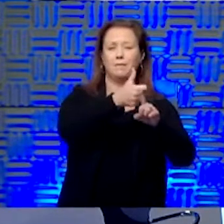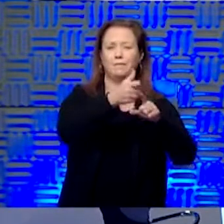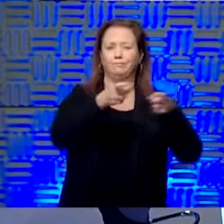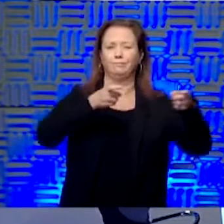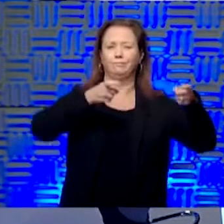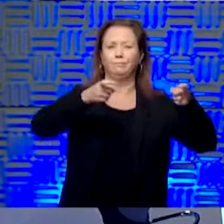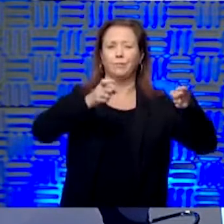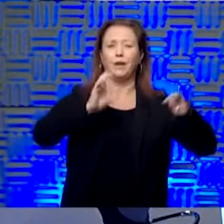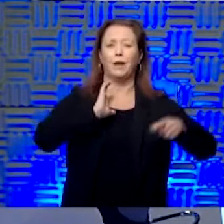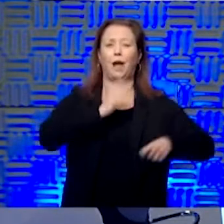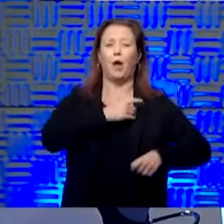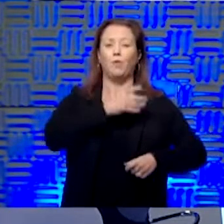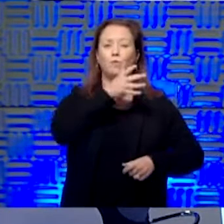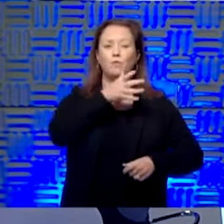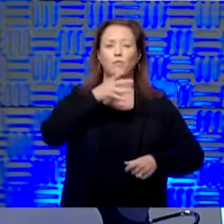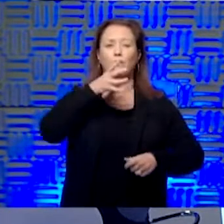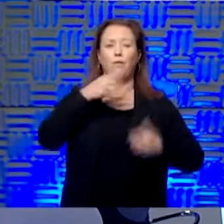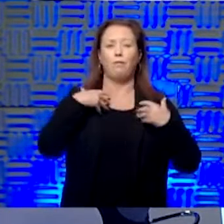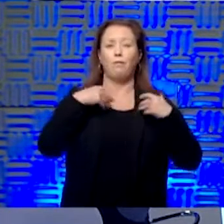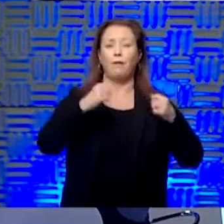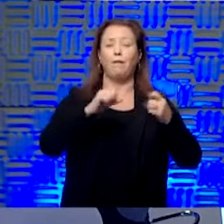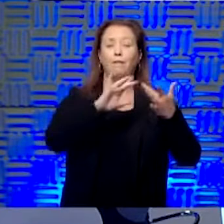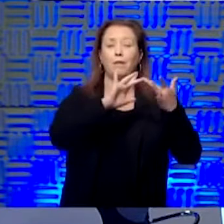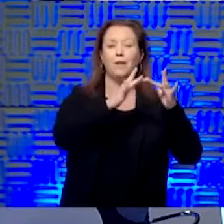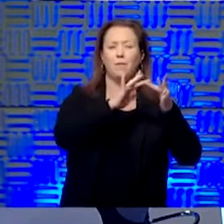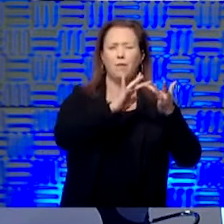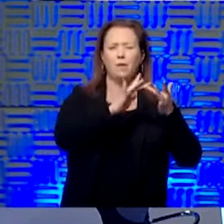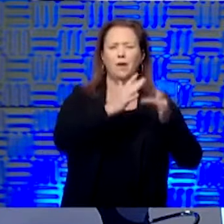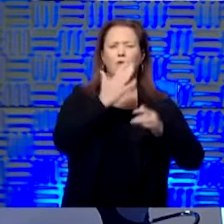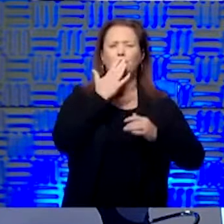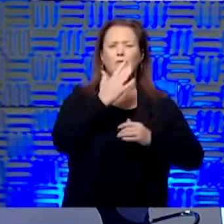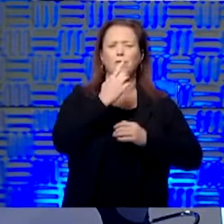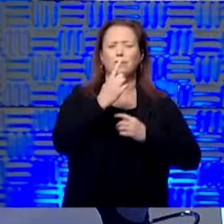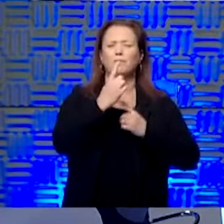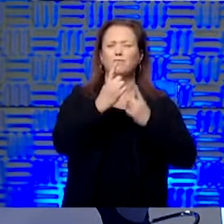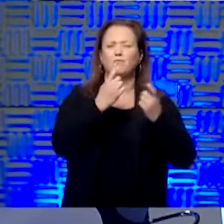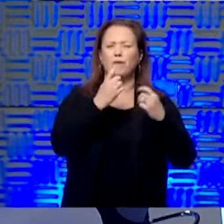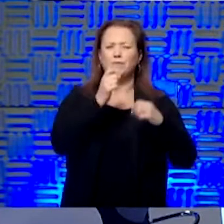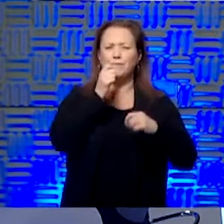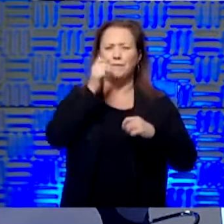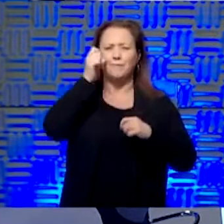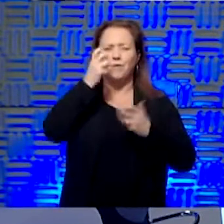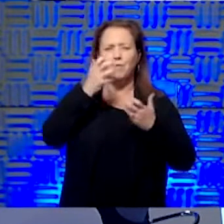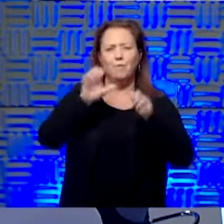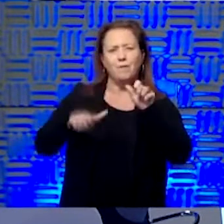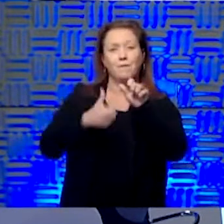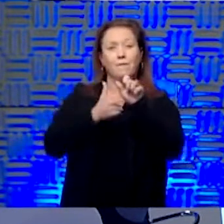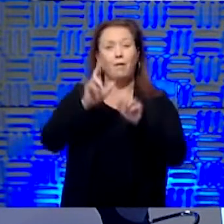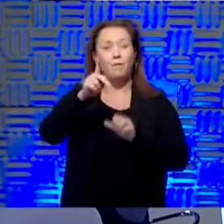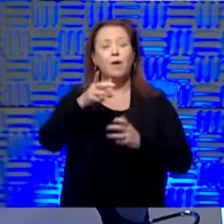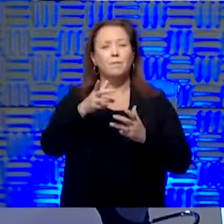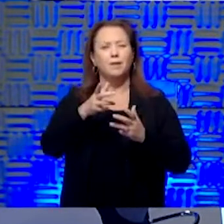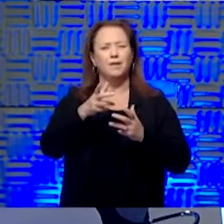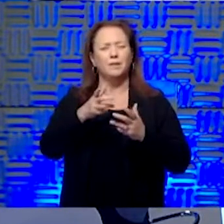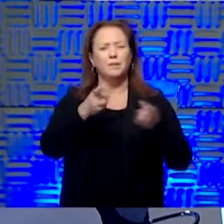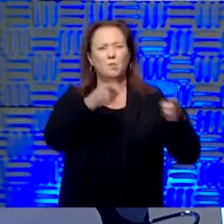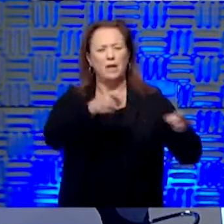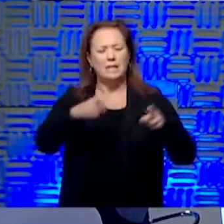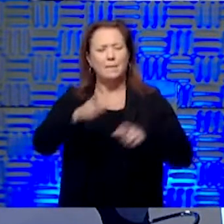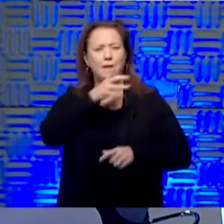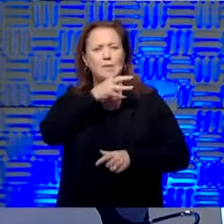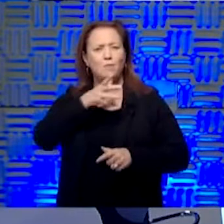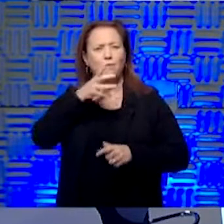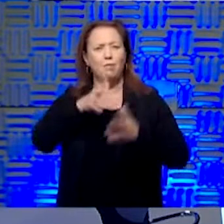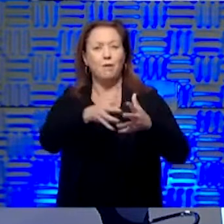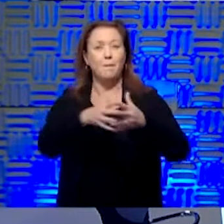put together our rural health network. And there was a really good question yesterday, and we wanted to follow up a little bit about what's going on in rural